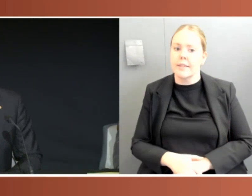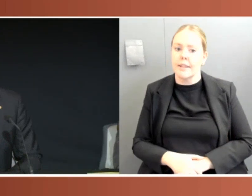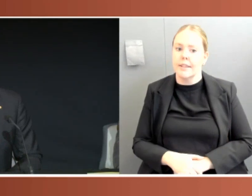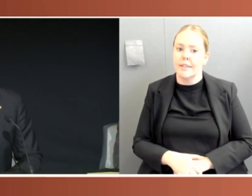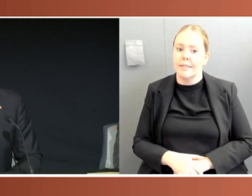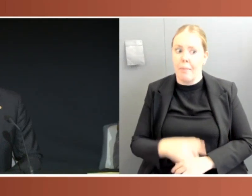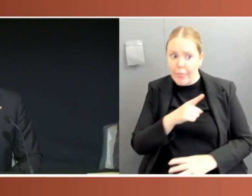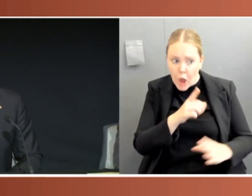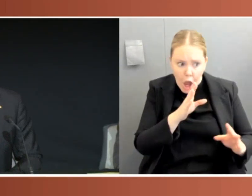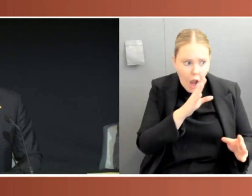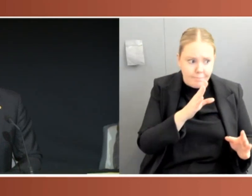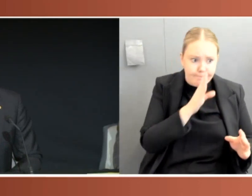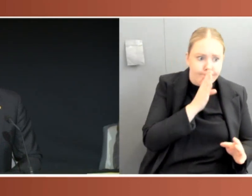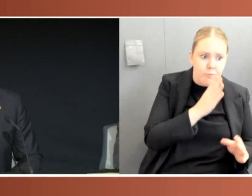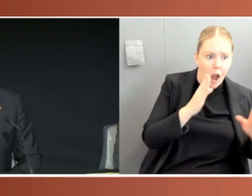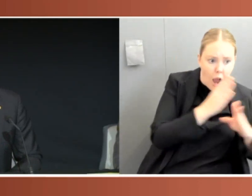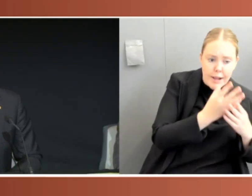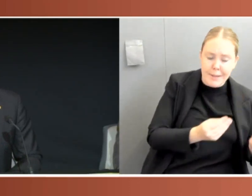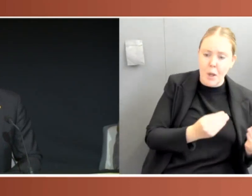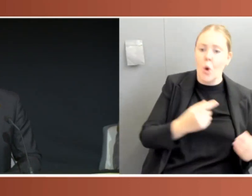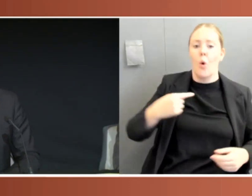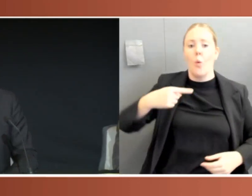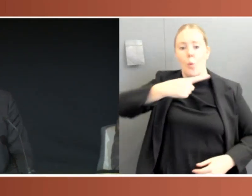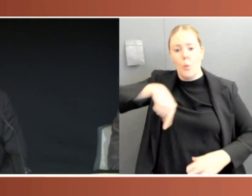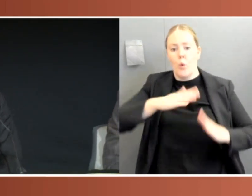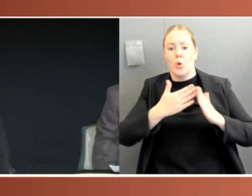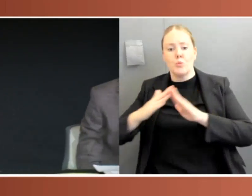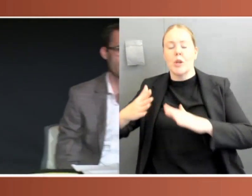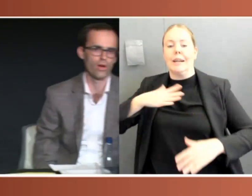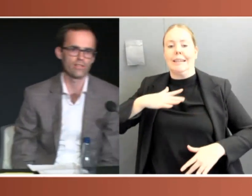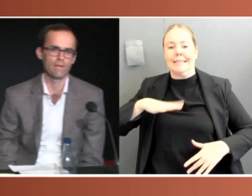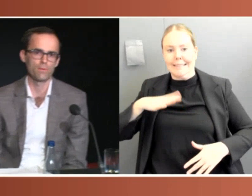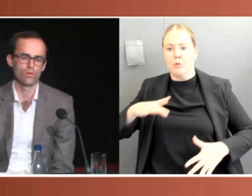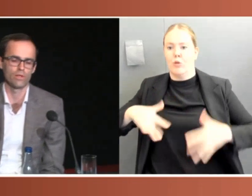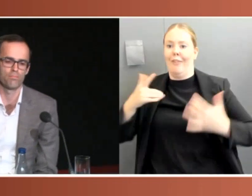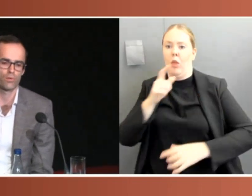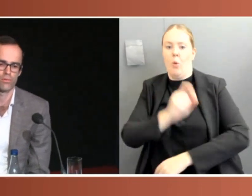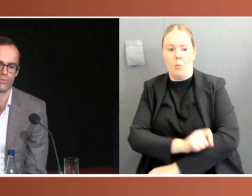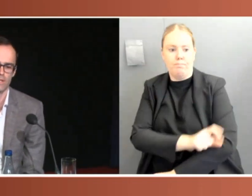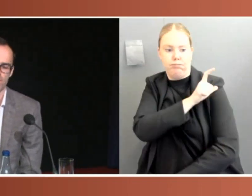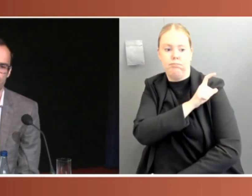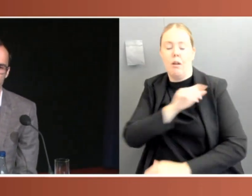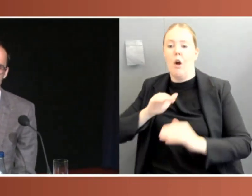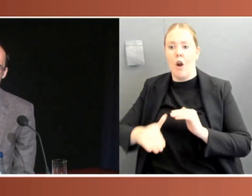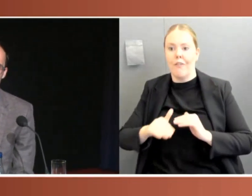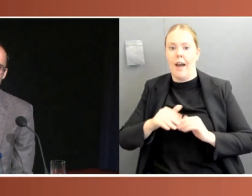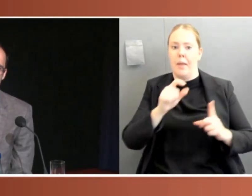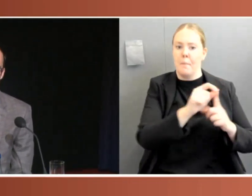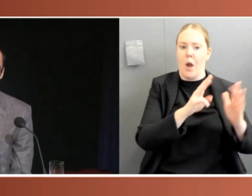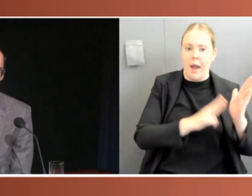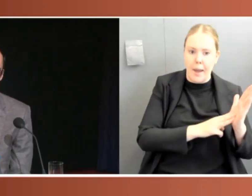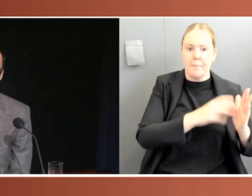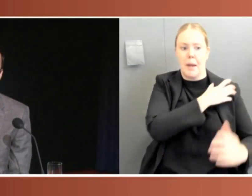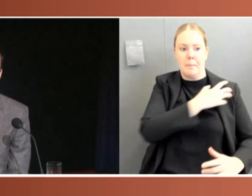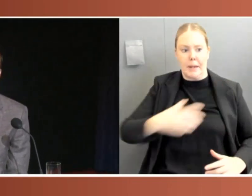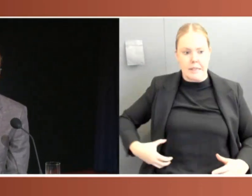made the right decisions? And often we couldn't. I think that's a really good point. I think a lot of the rising people who are sort of that pseudo-law sovereign